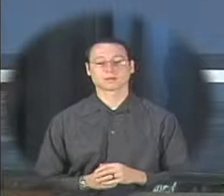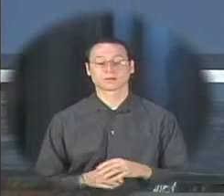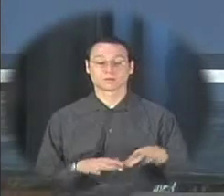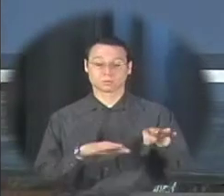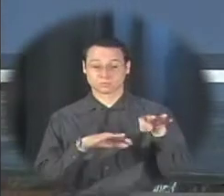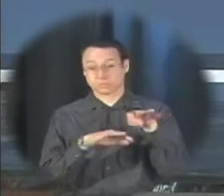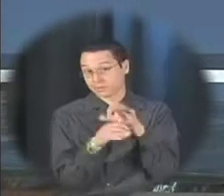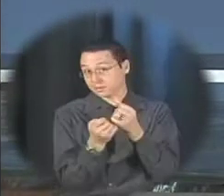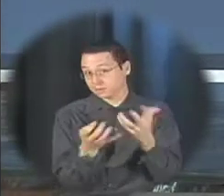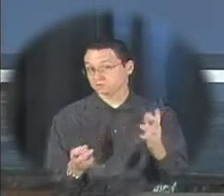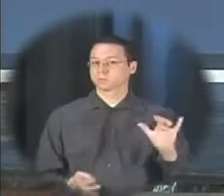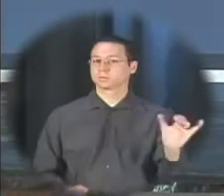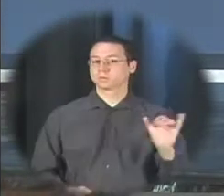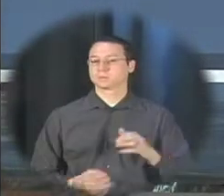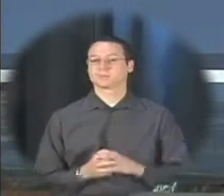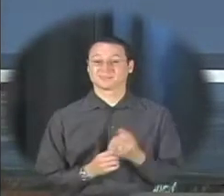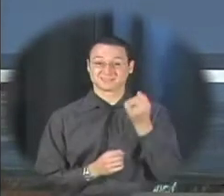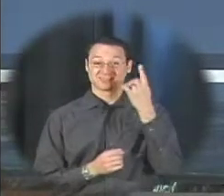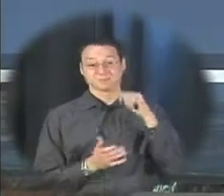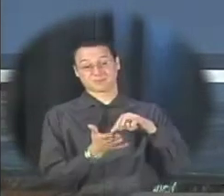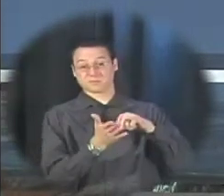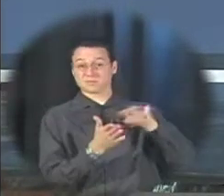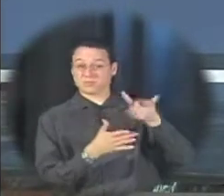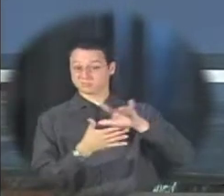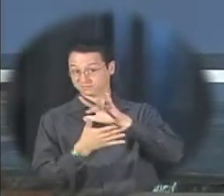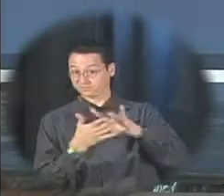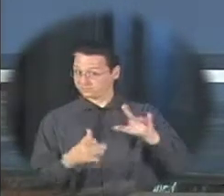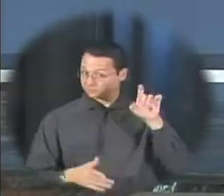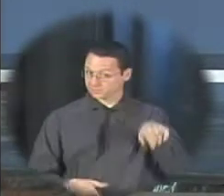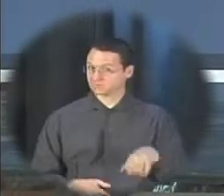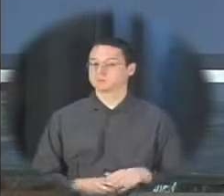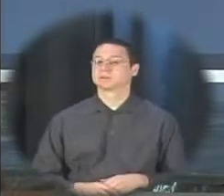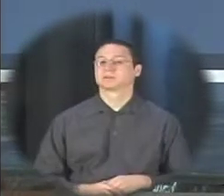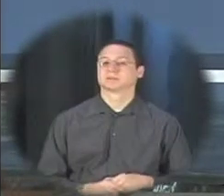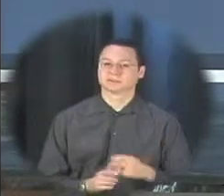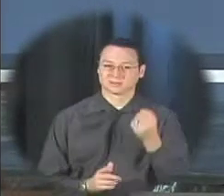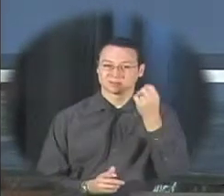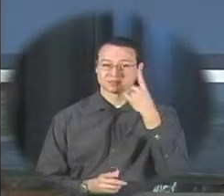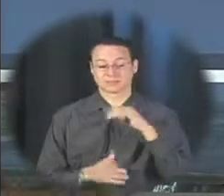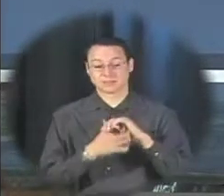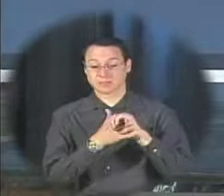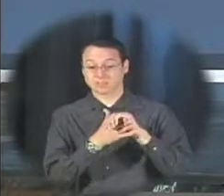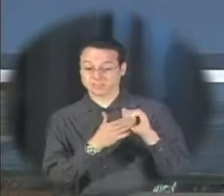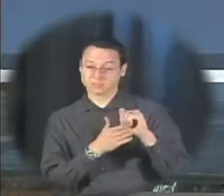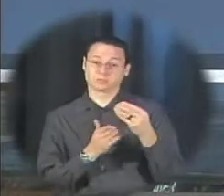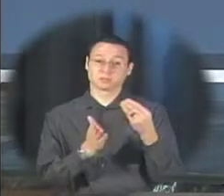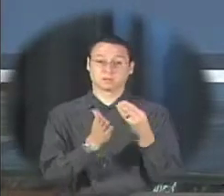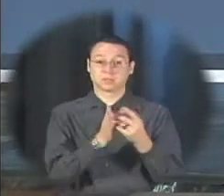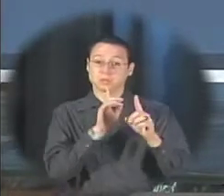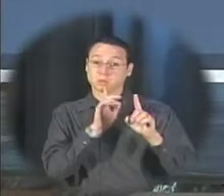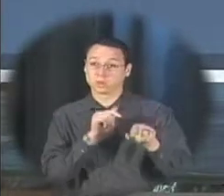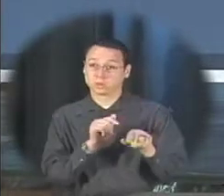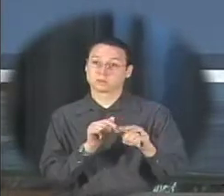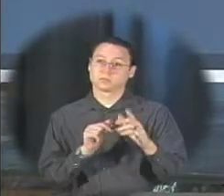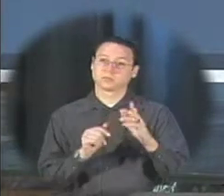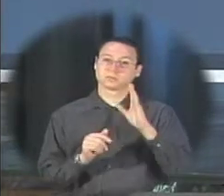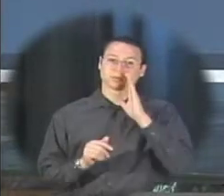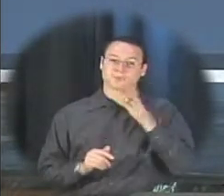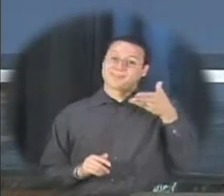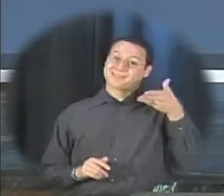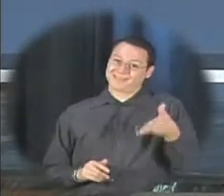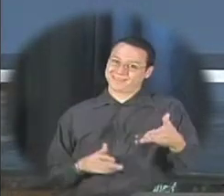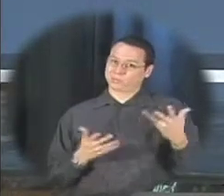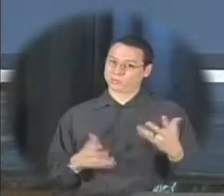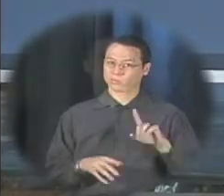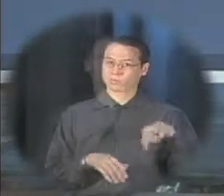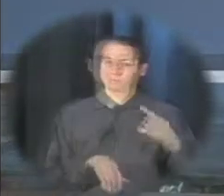on these dates payment in full is due at the time of the delivery please note that cash and money orders are only on delivery dates